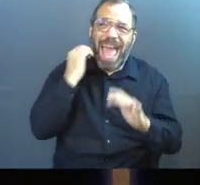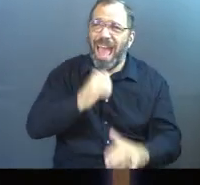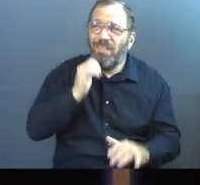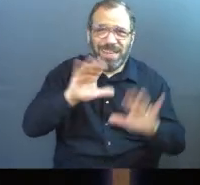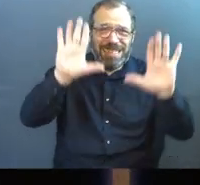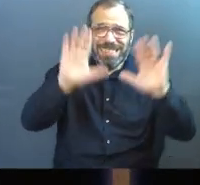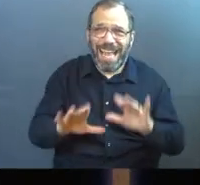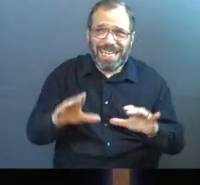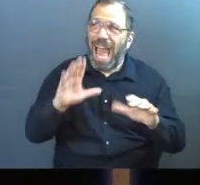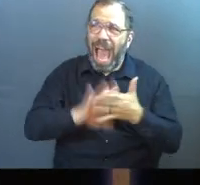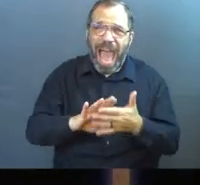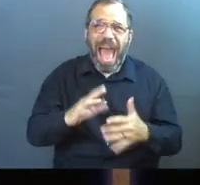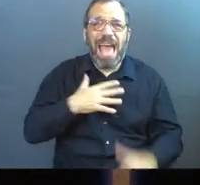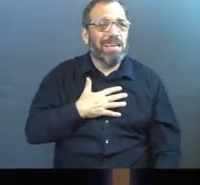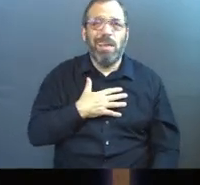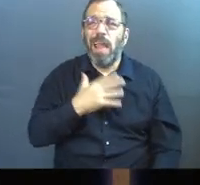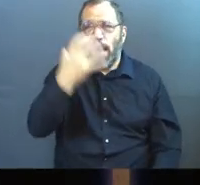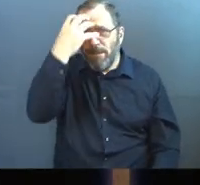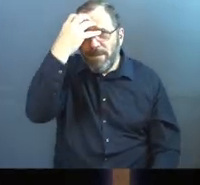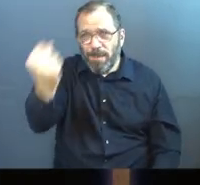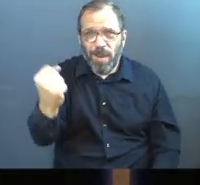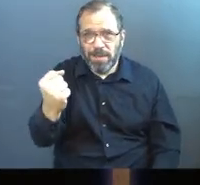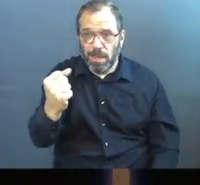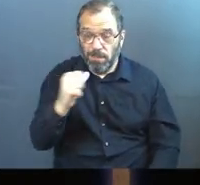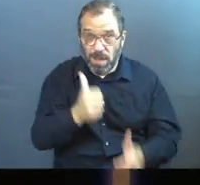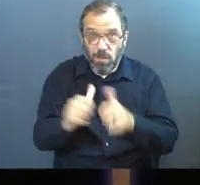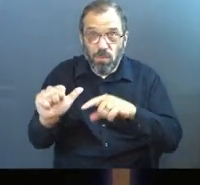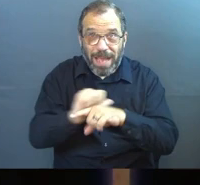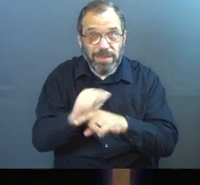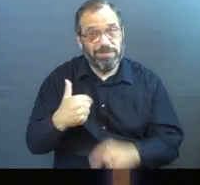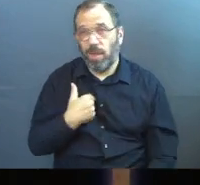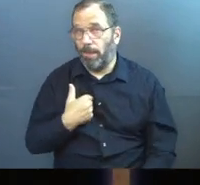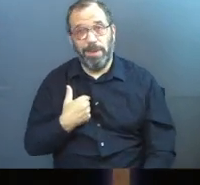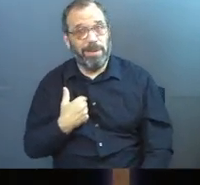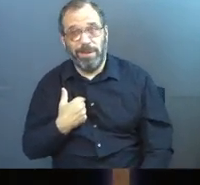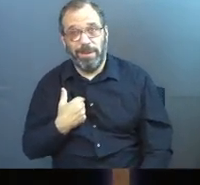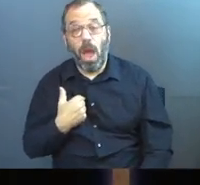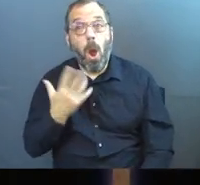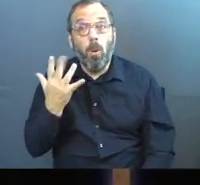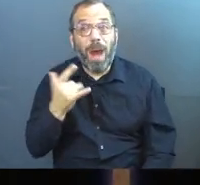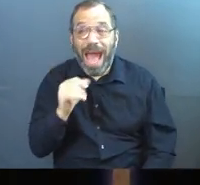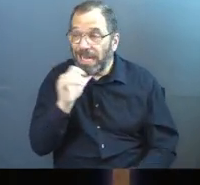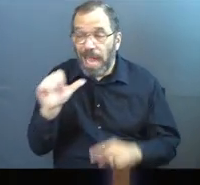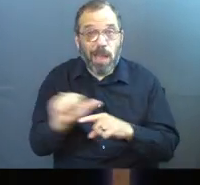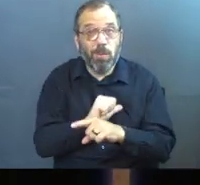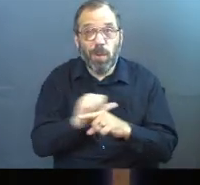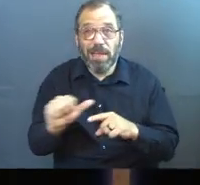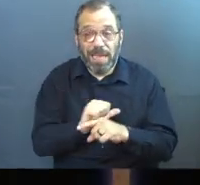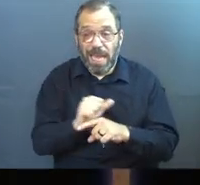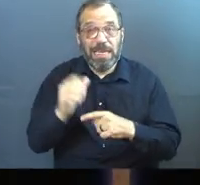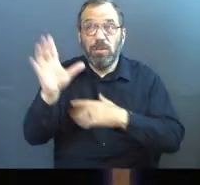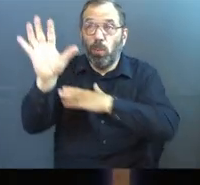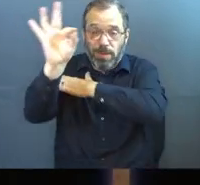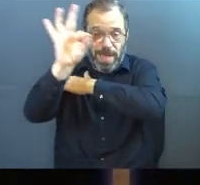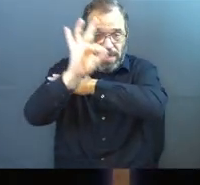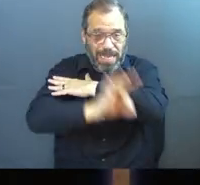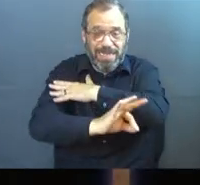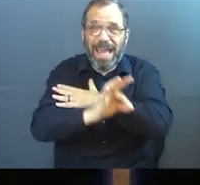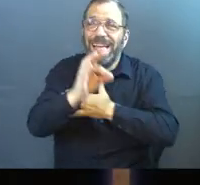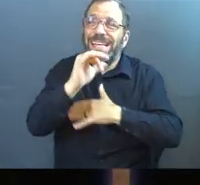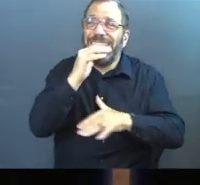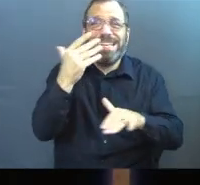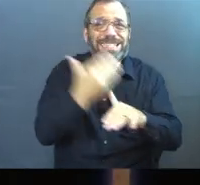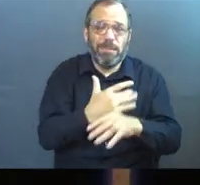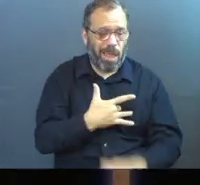every single Sunday. I could recite it to you, but I wasn't doing it. And the reason I wasn't doing it is because at the end of the day, it didn't